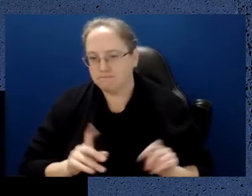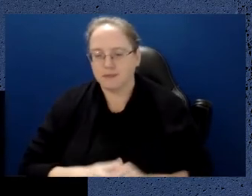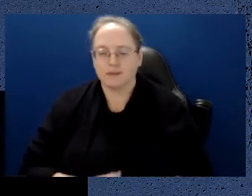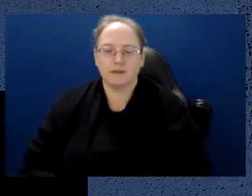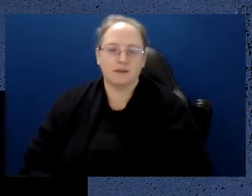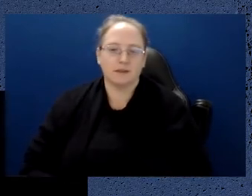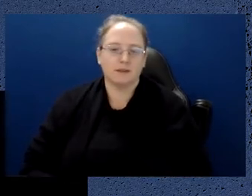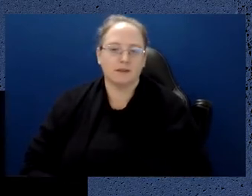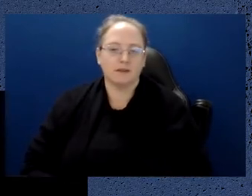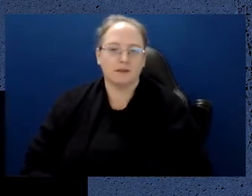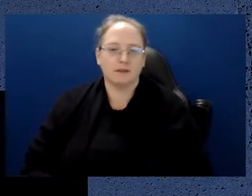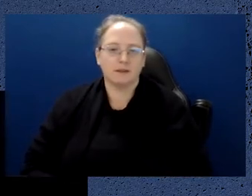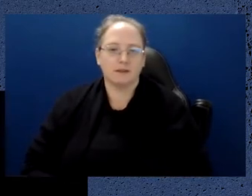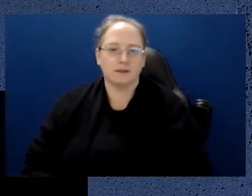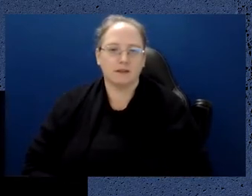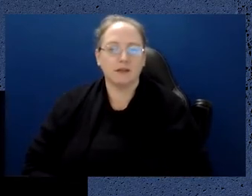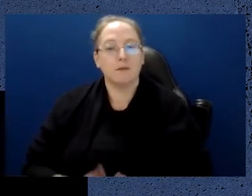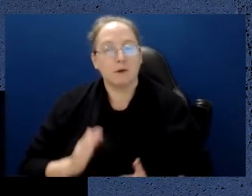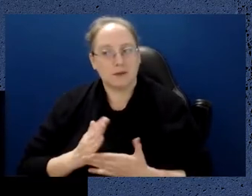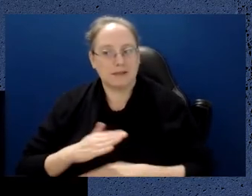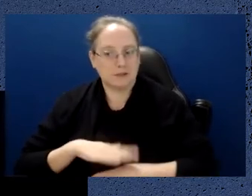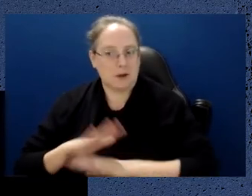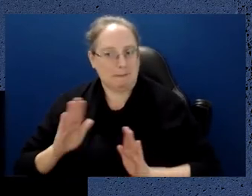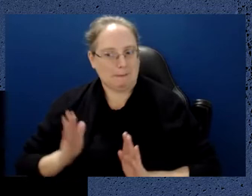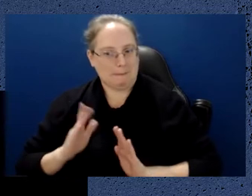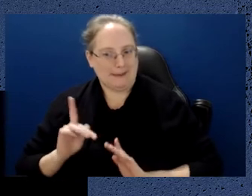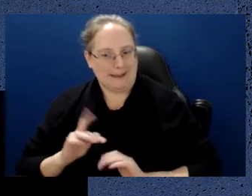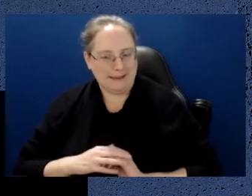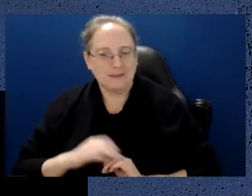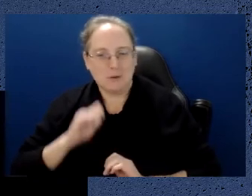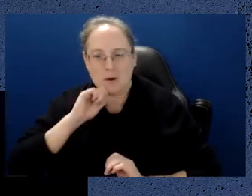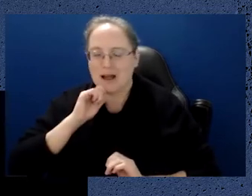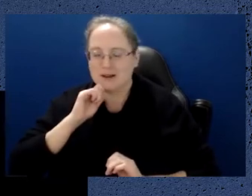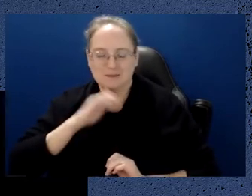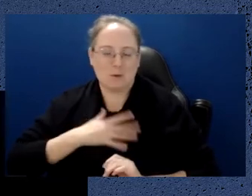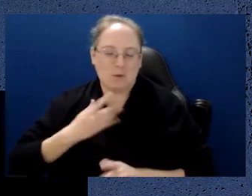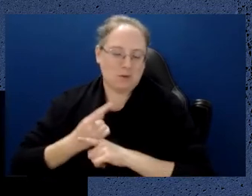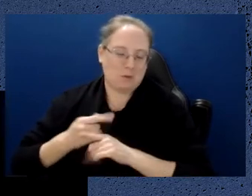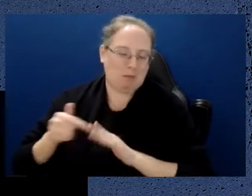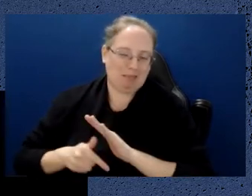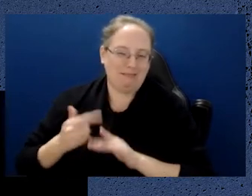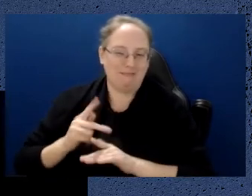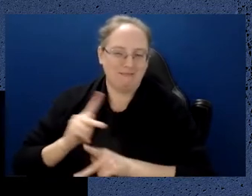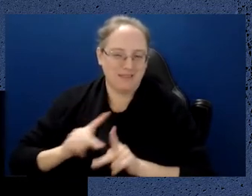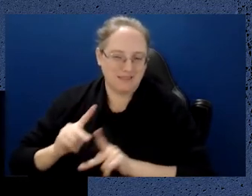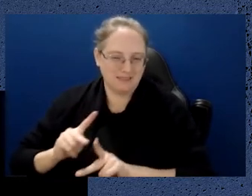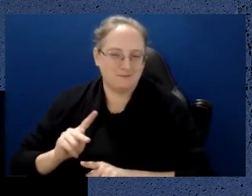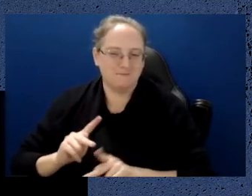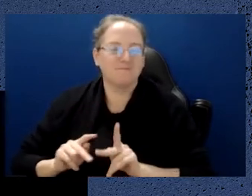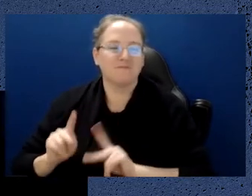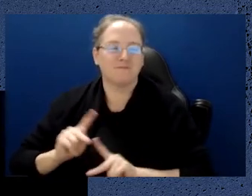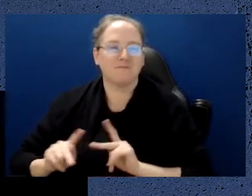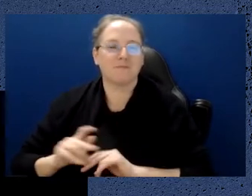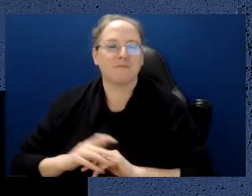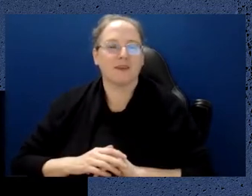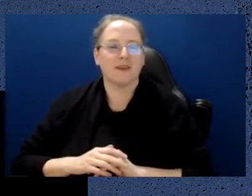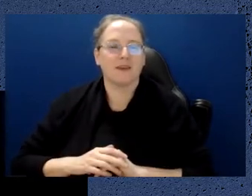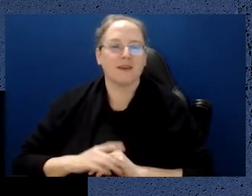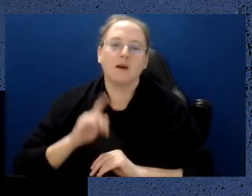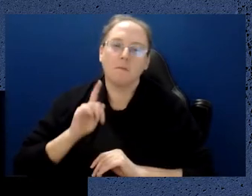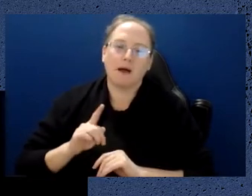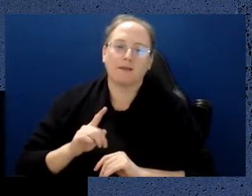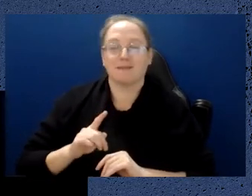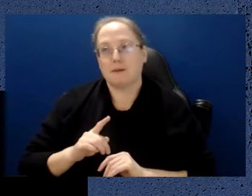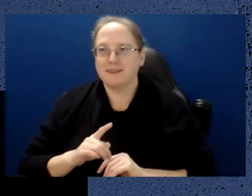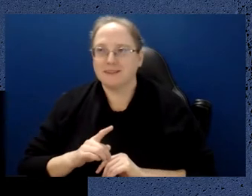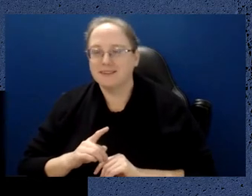But of course, we don't have much time here, so I'm not going to get into the physics, but I figure there's never too many explanations